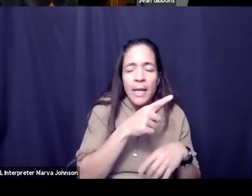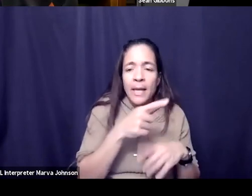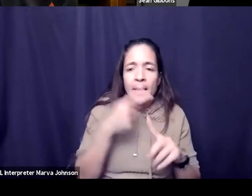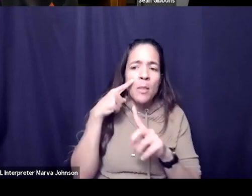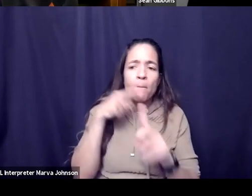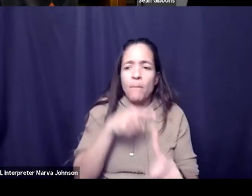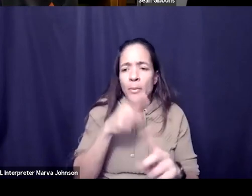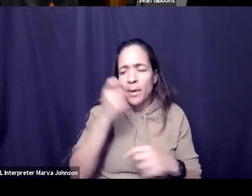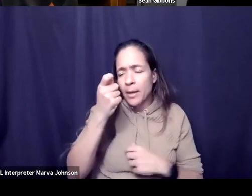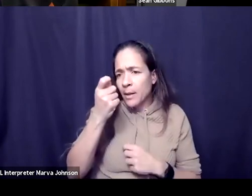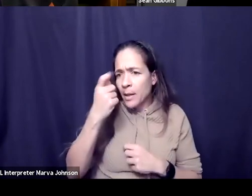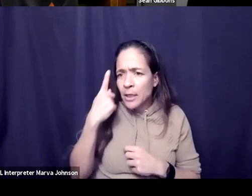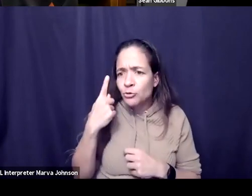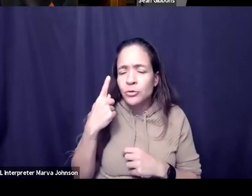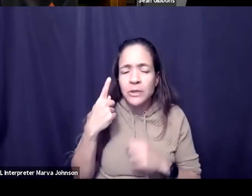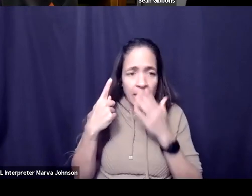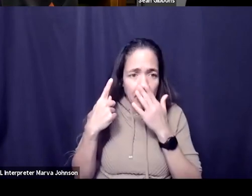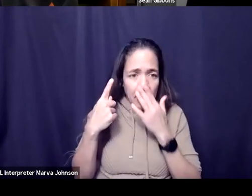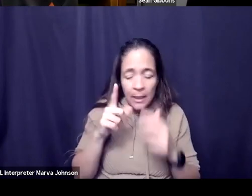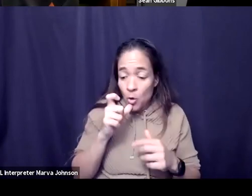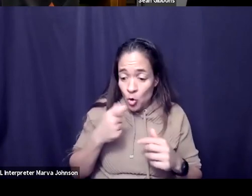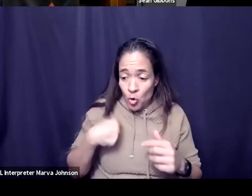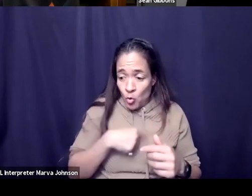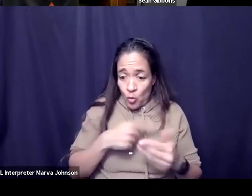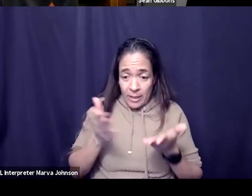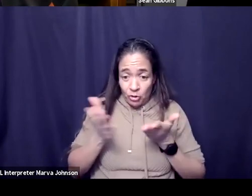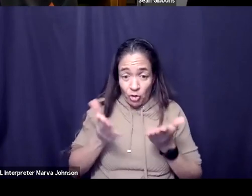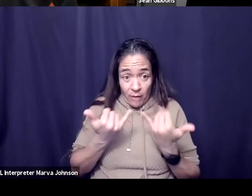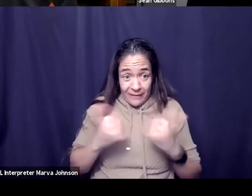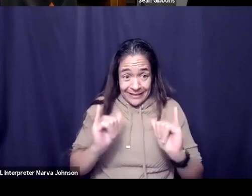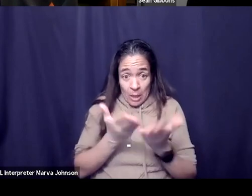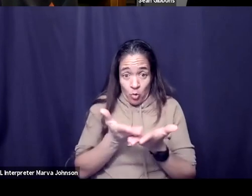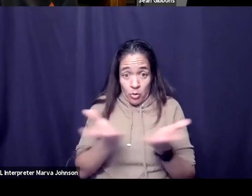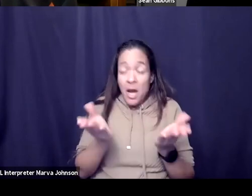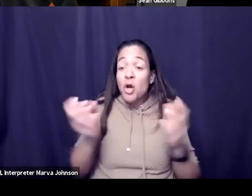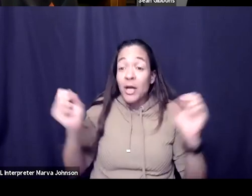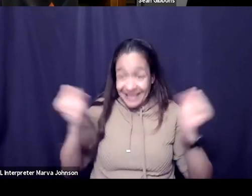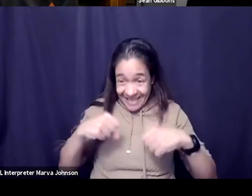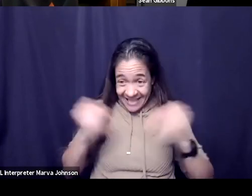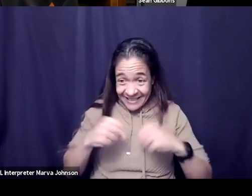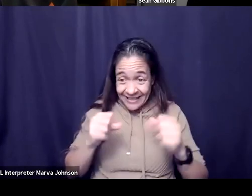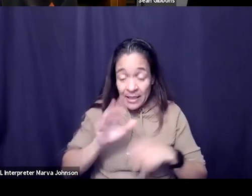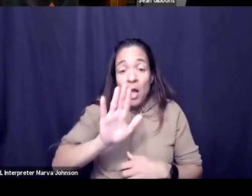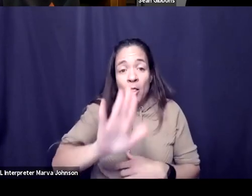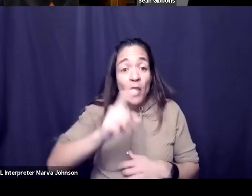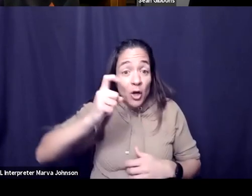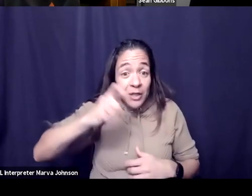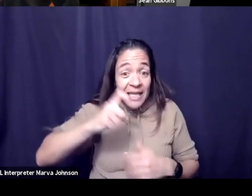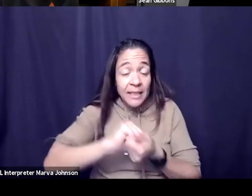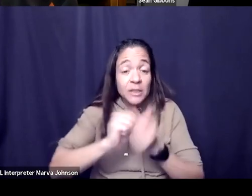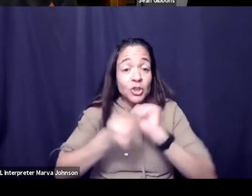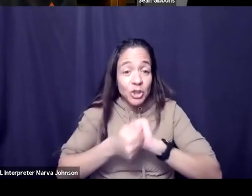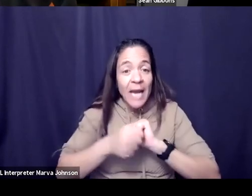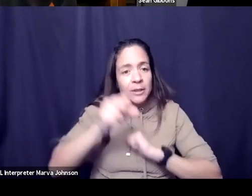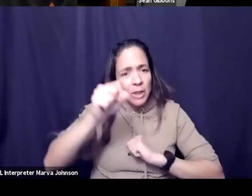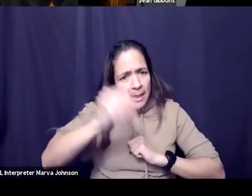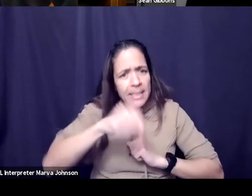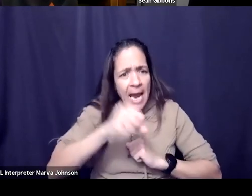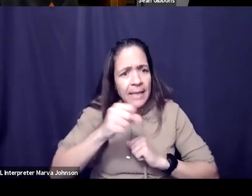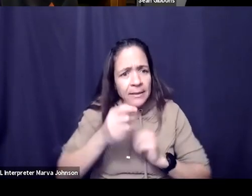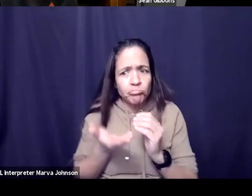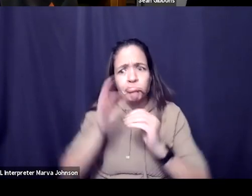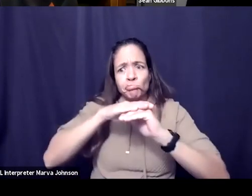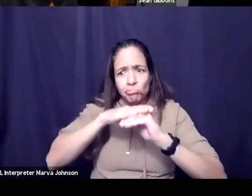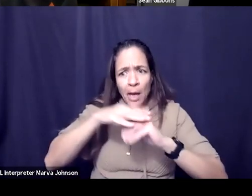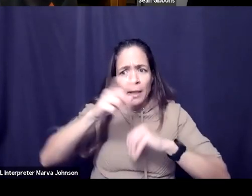right who who is who we serve like are they still there it's like yes is what they need changed a little bit even more heightened but there's also a different